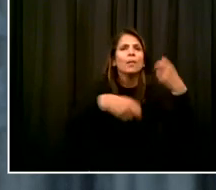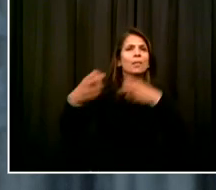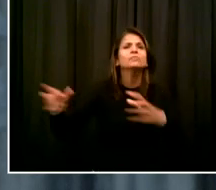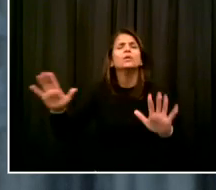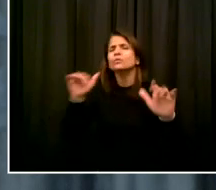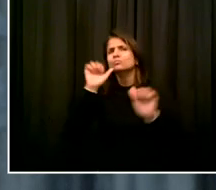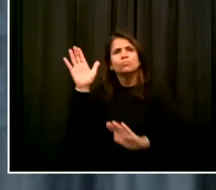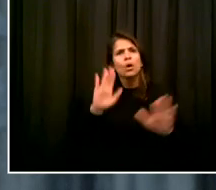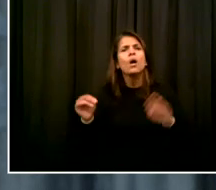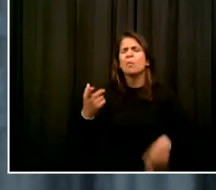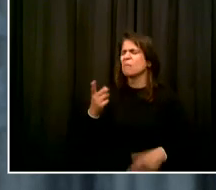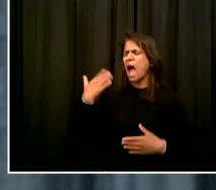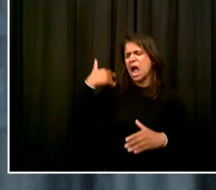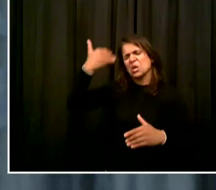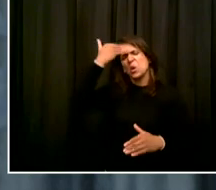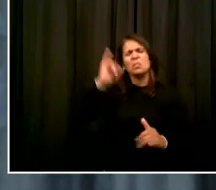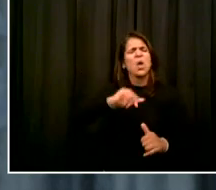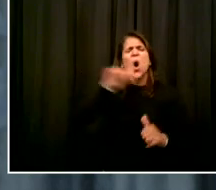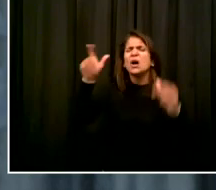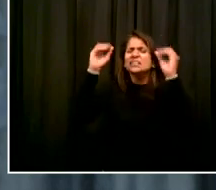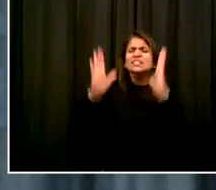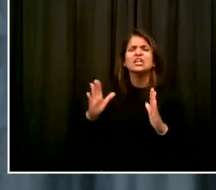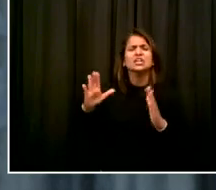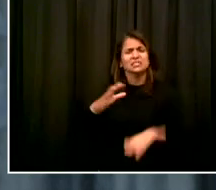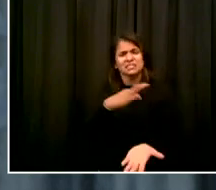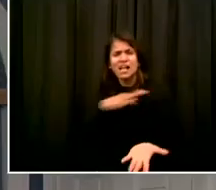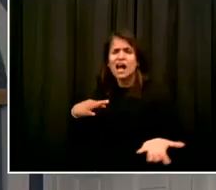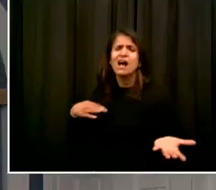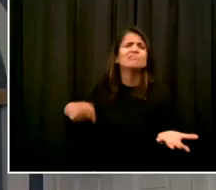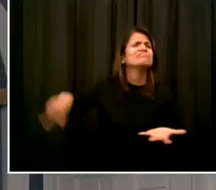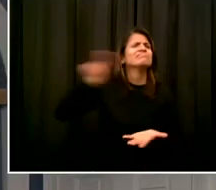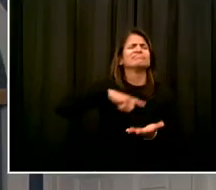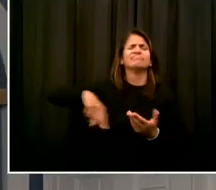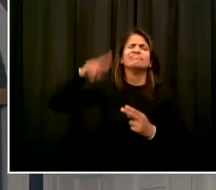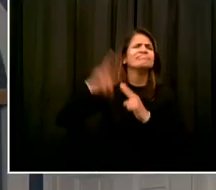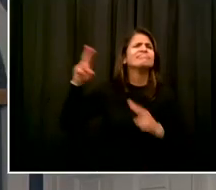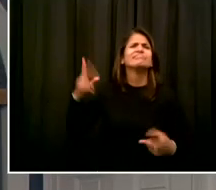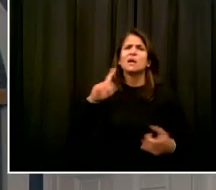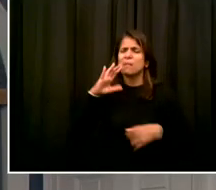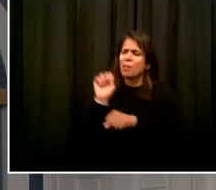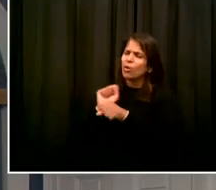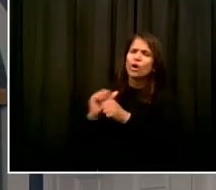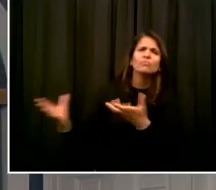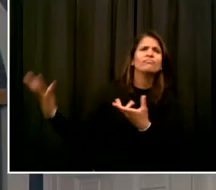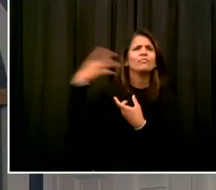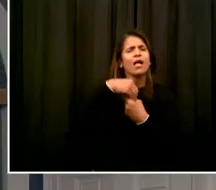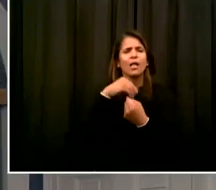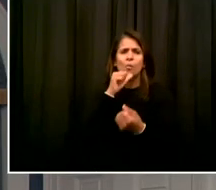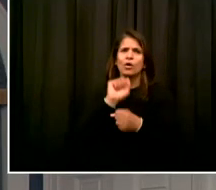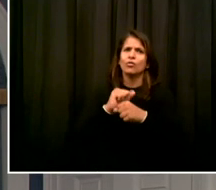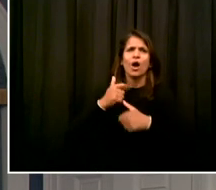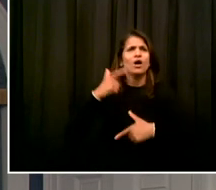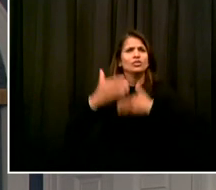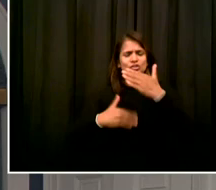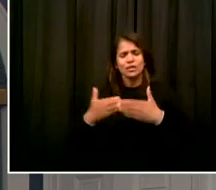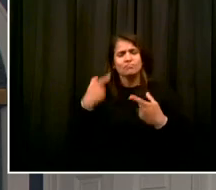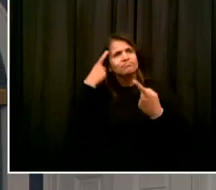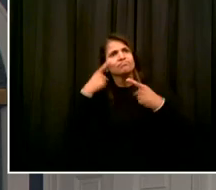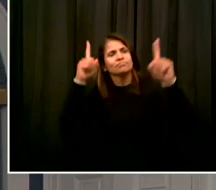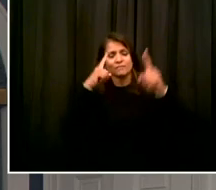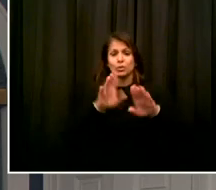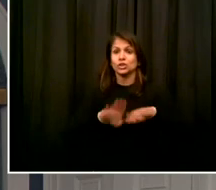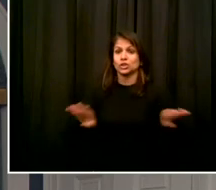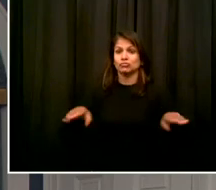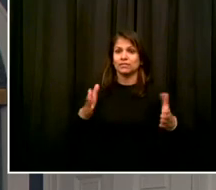a successful school year for our children. Back to you, Bill. Thank you so much, Shirlane. And you could